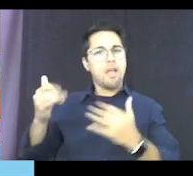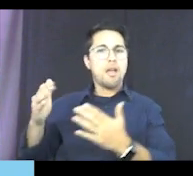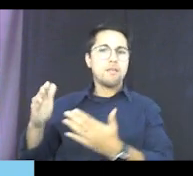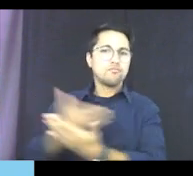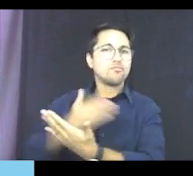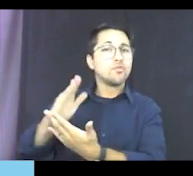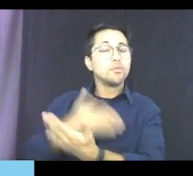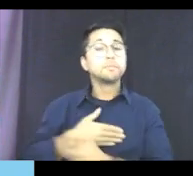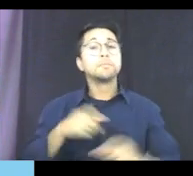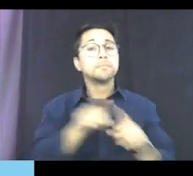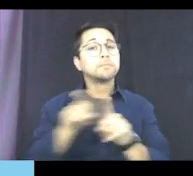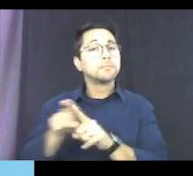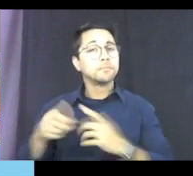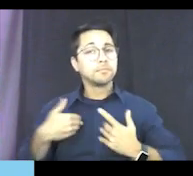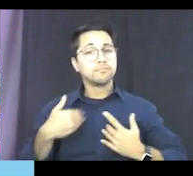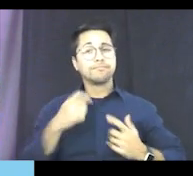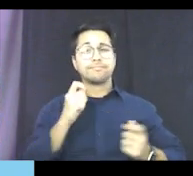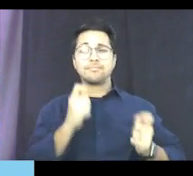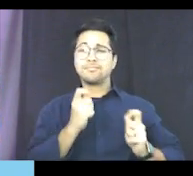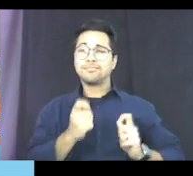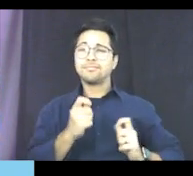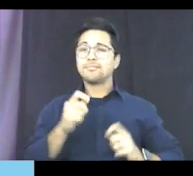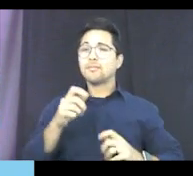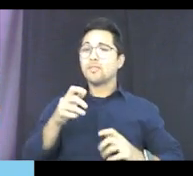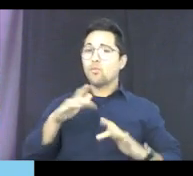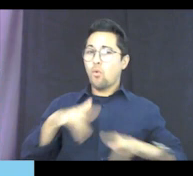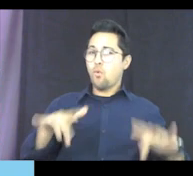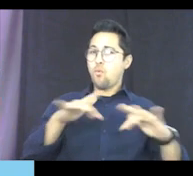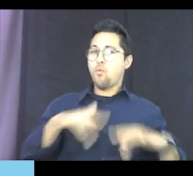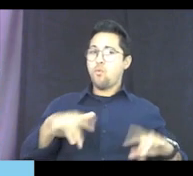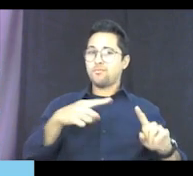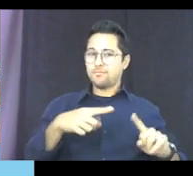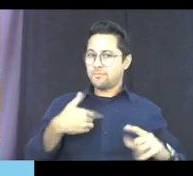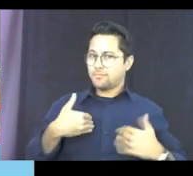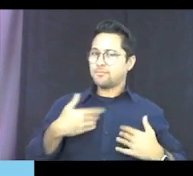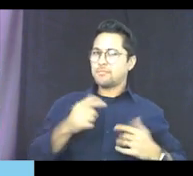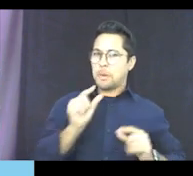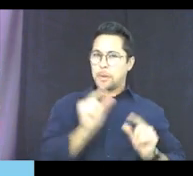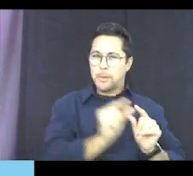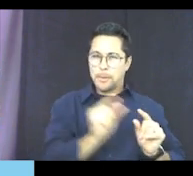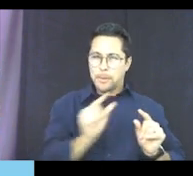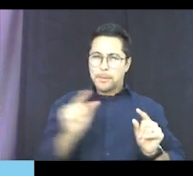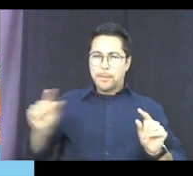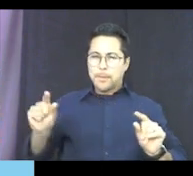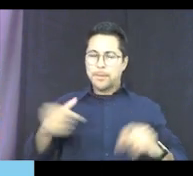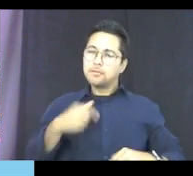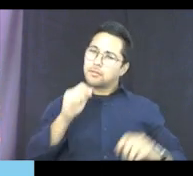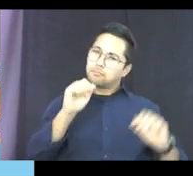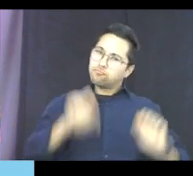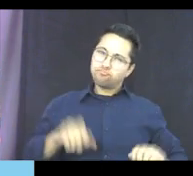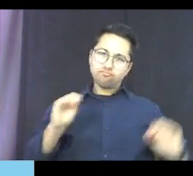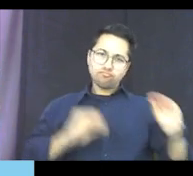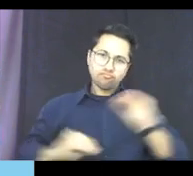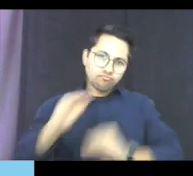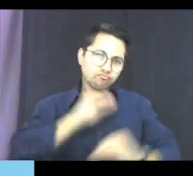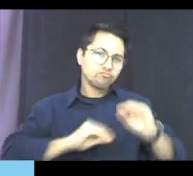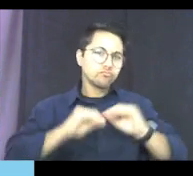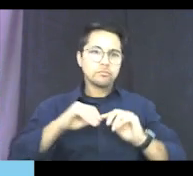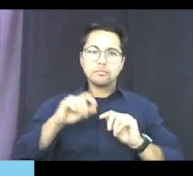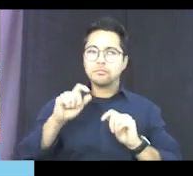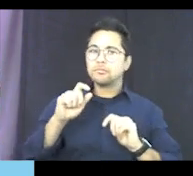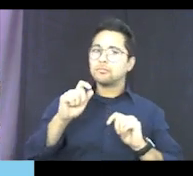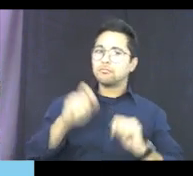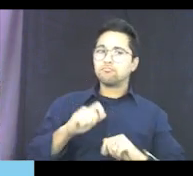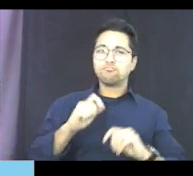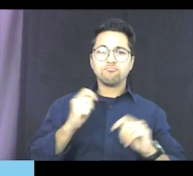have an adapted recorder. So this recorder actually comes into little pieces, you can move things around, you can move them